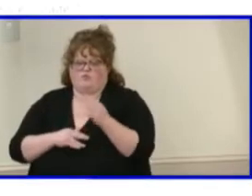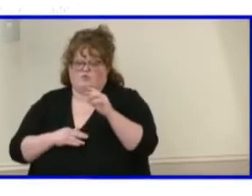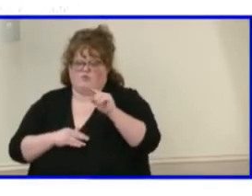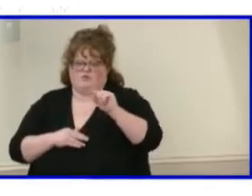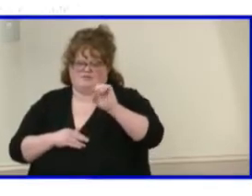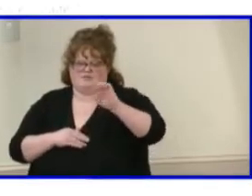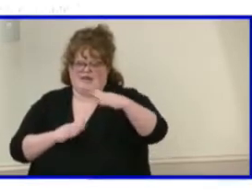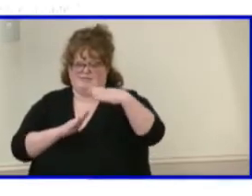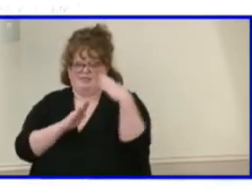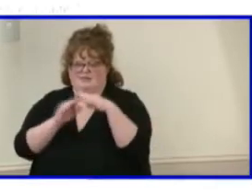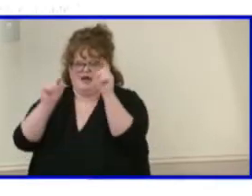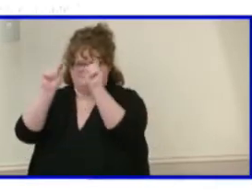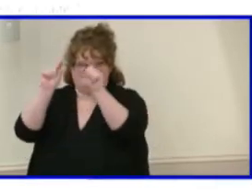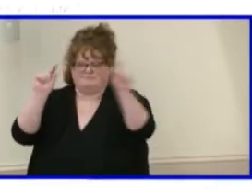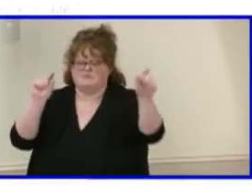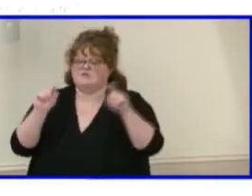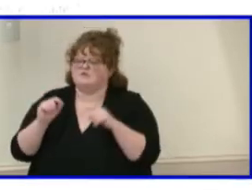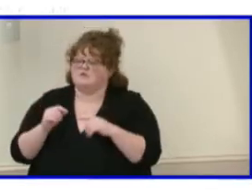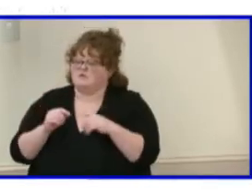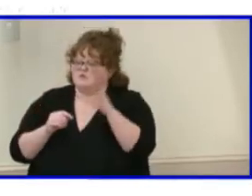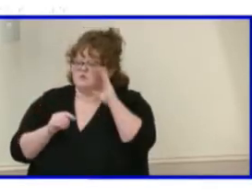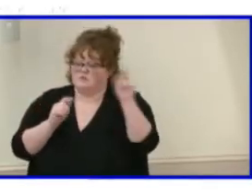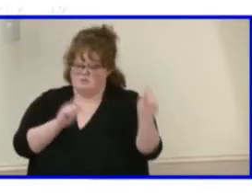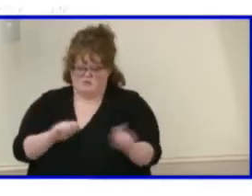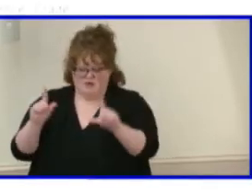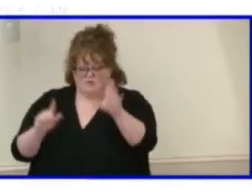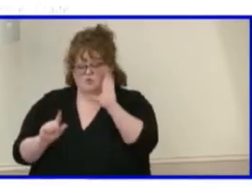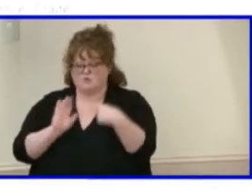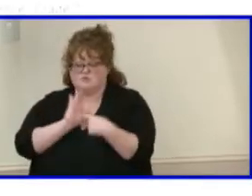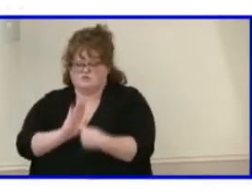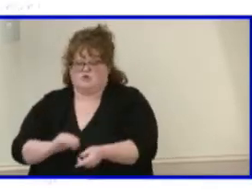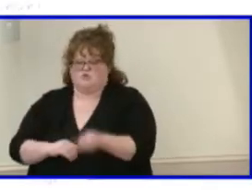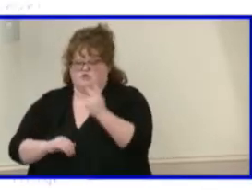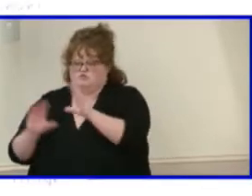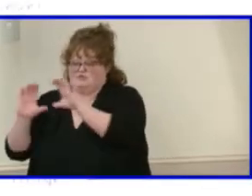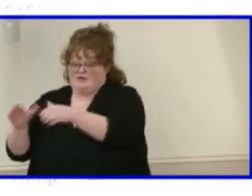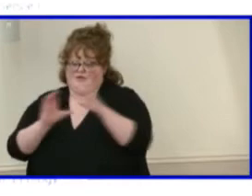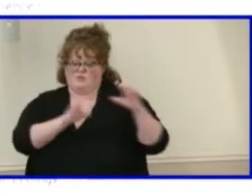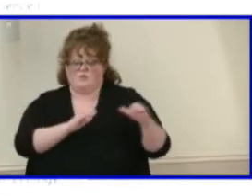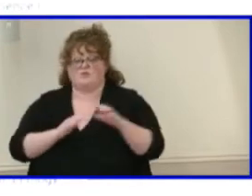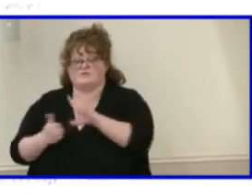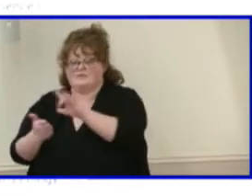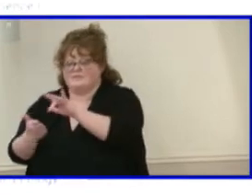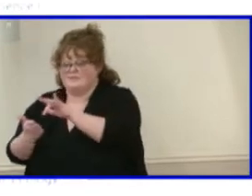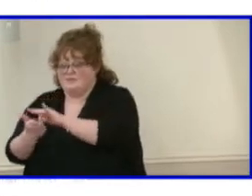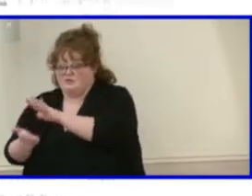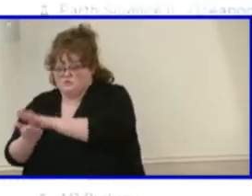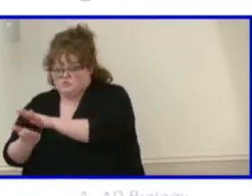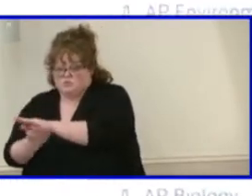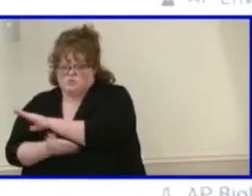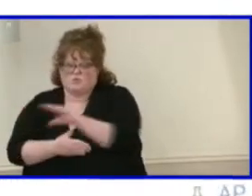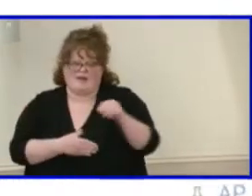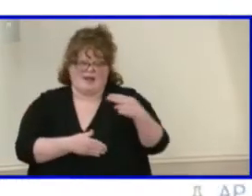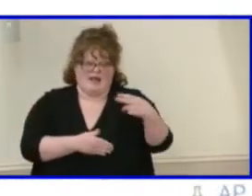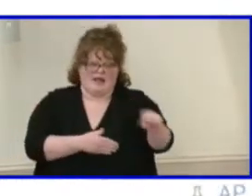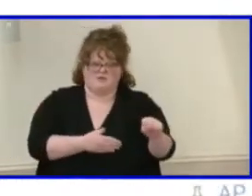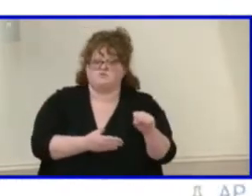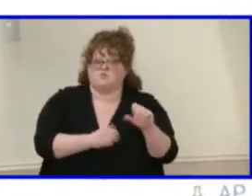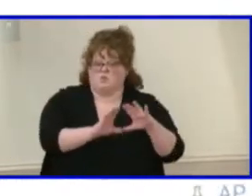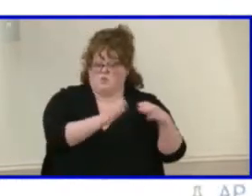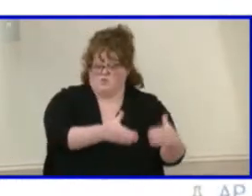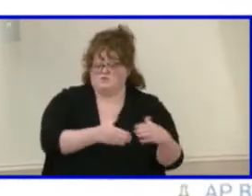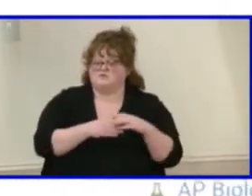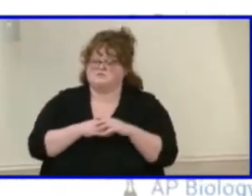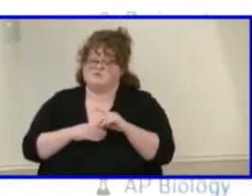broken down into two different categories, middle school courses and high school courses. That way, even younger